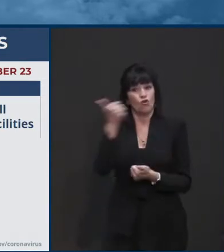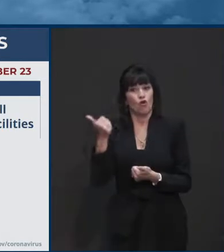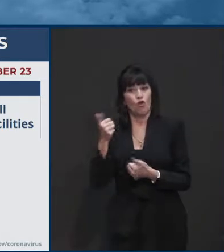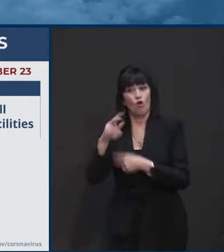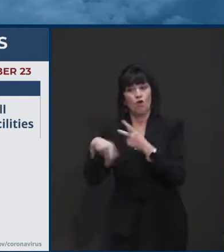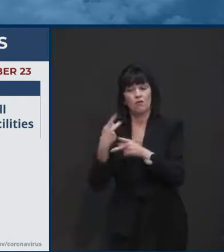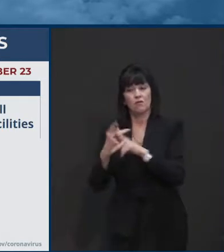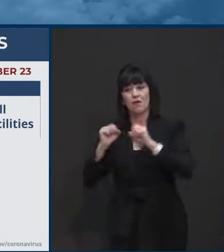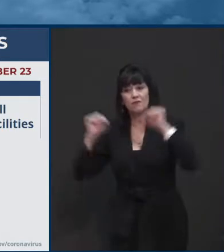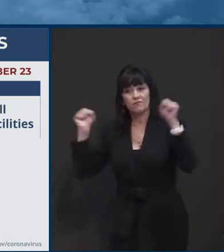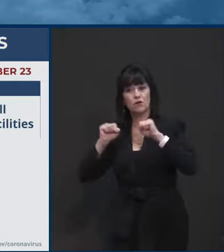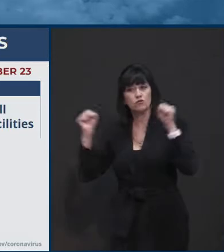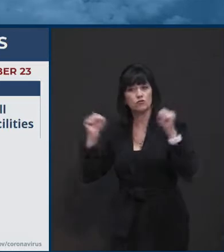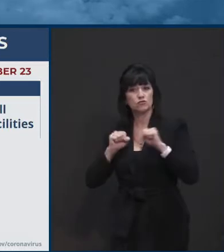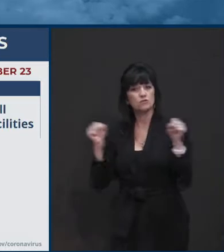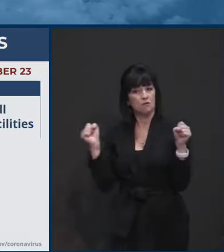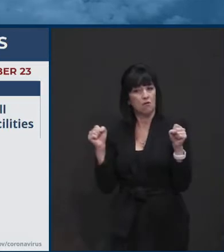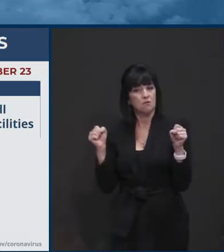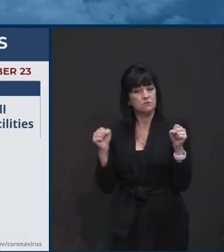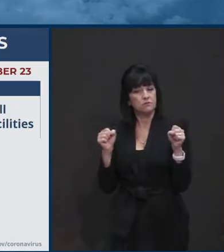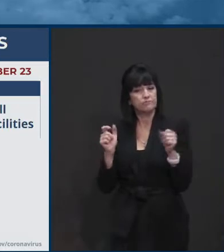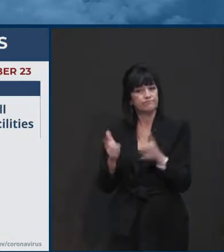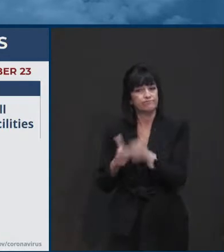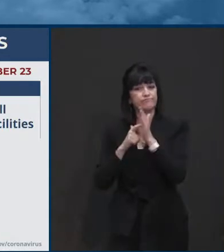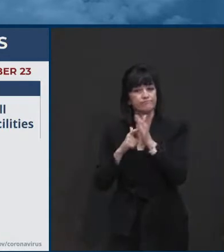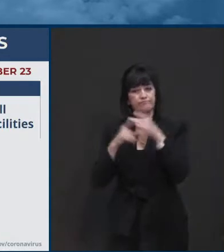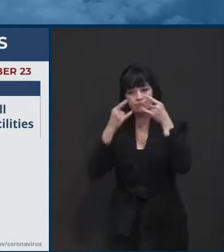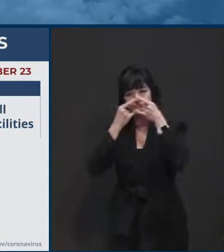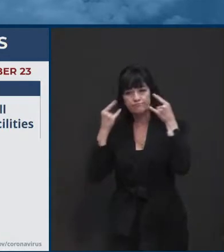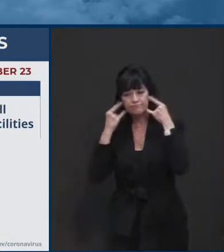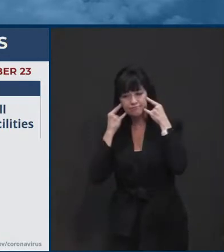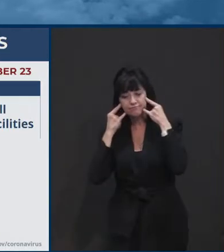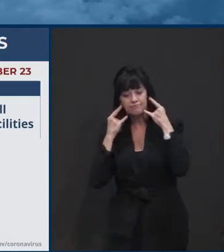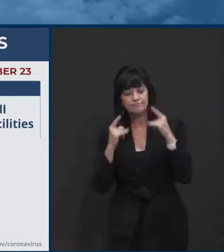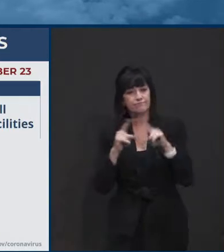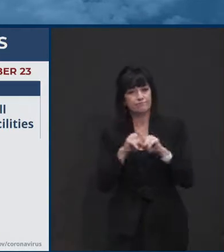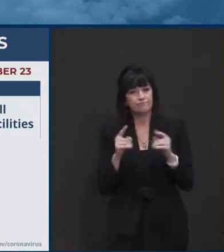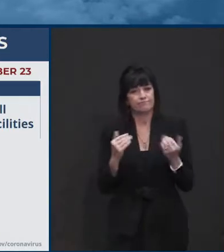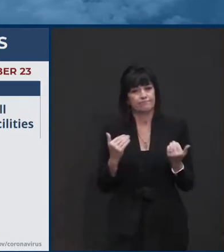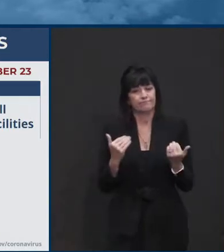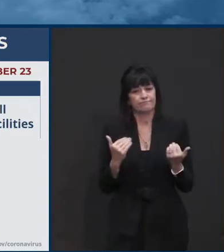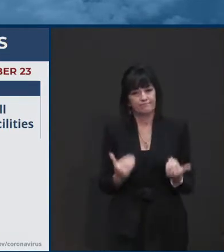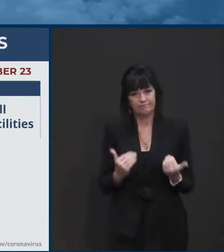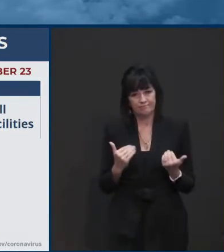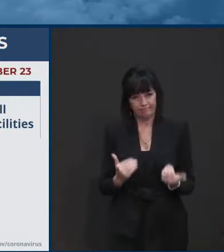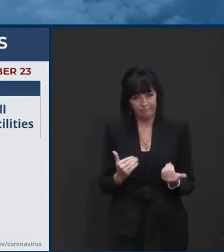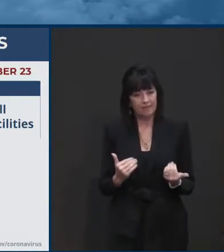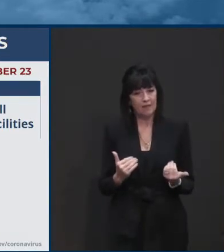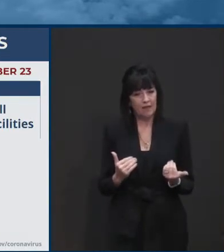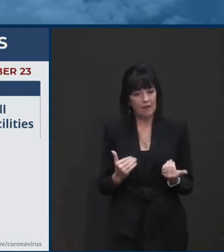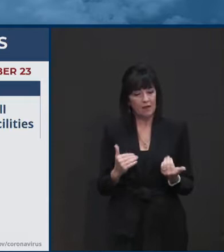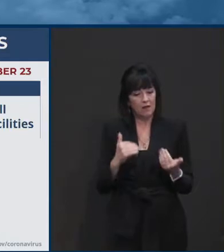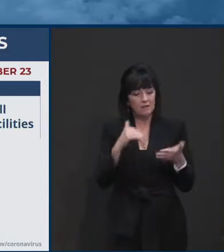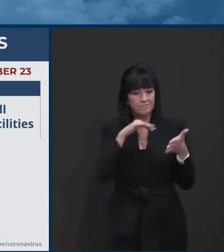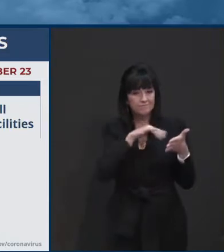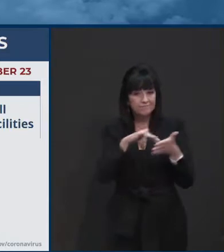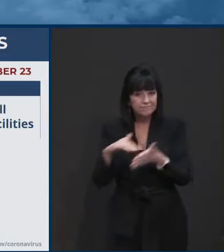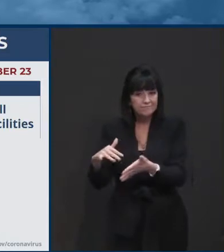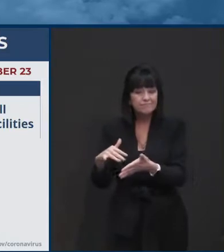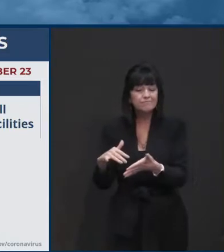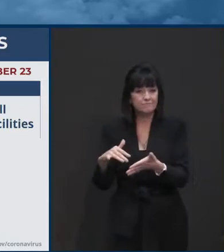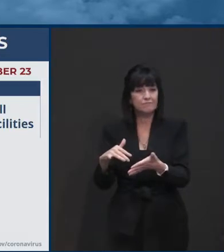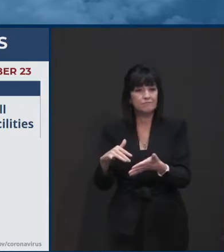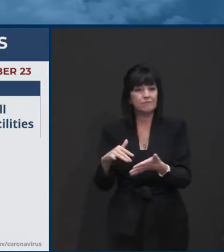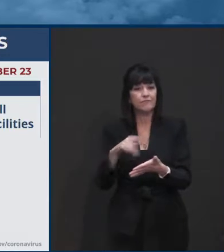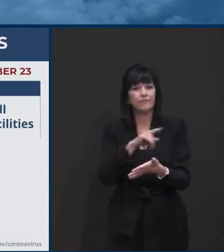exercise. Uh, but the, the current, uh, use of, of face coverings for those